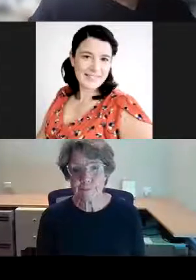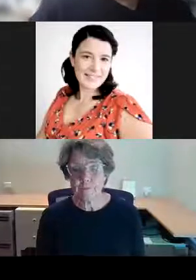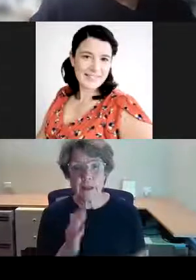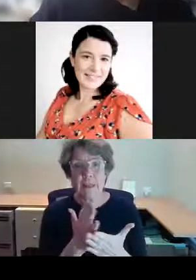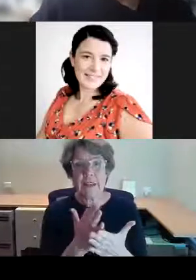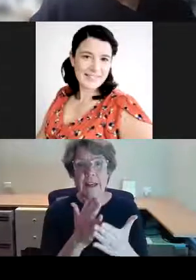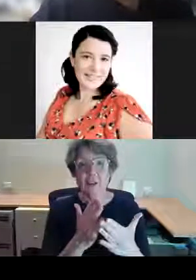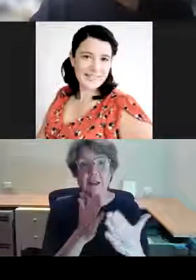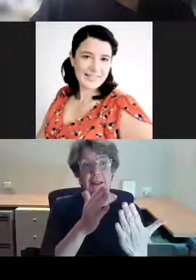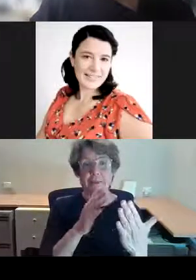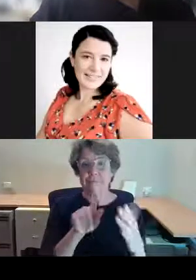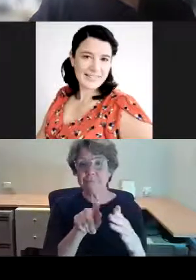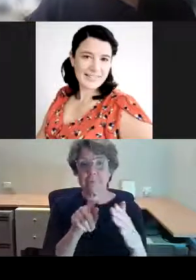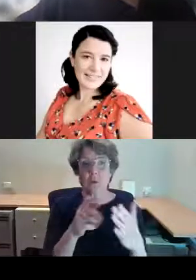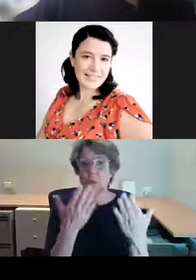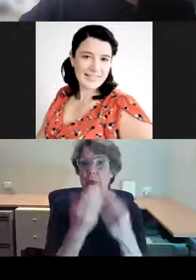before.